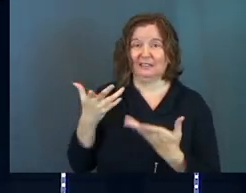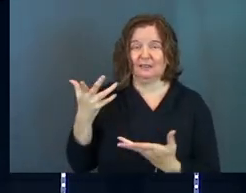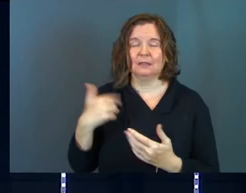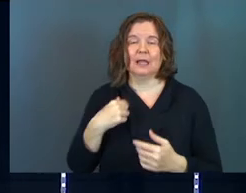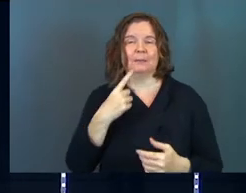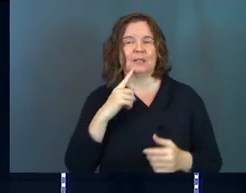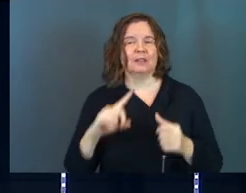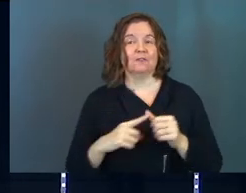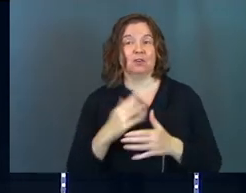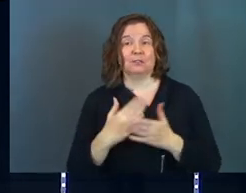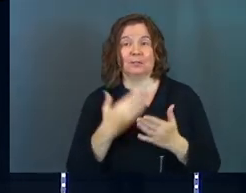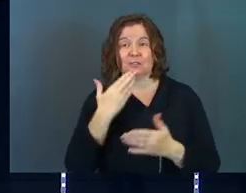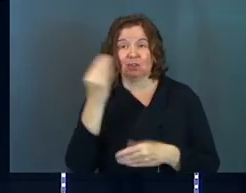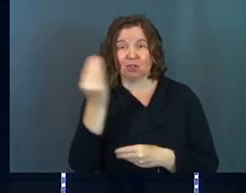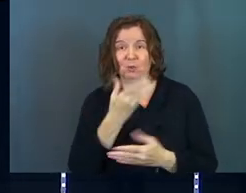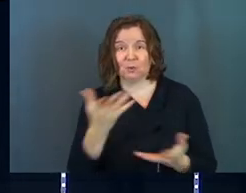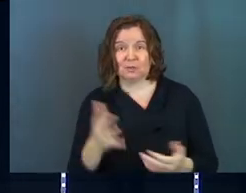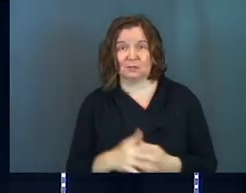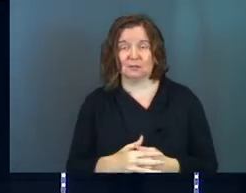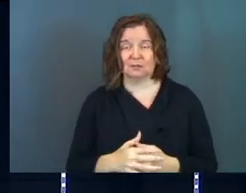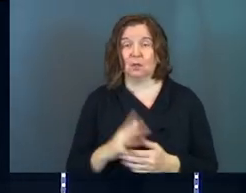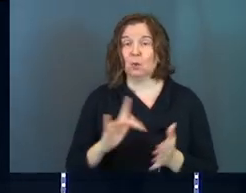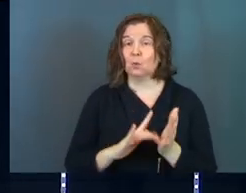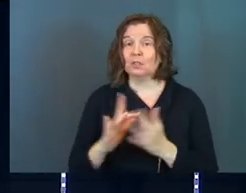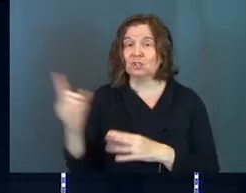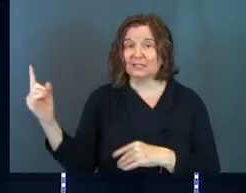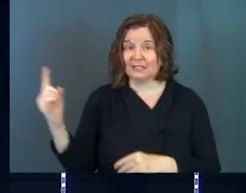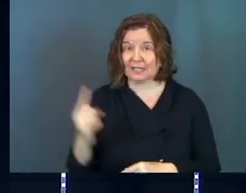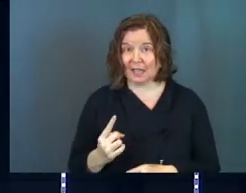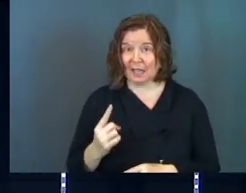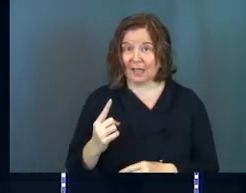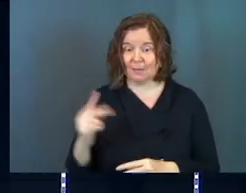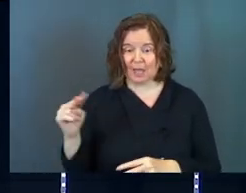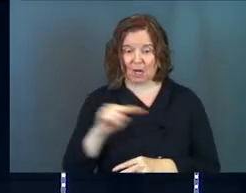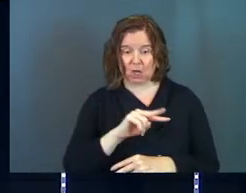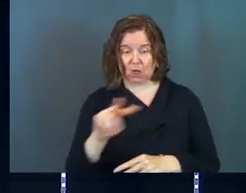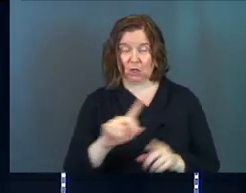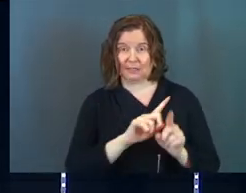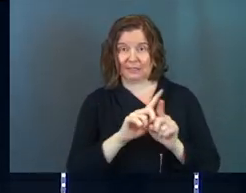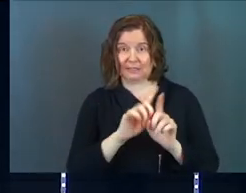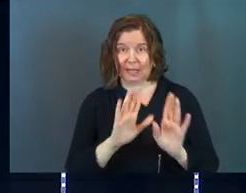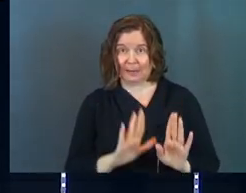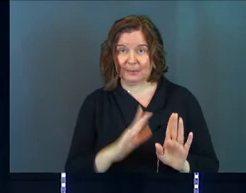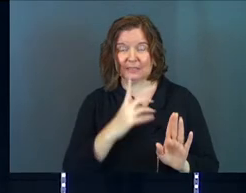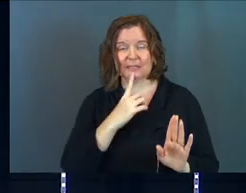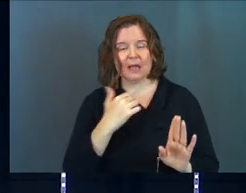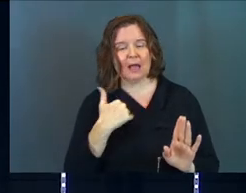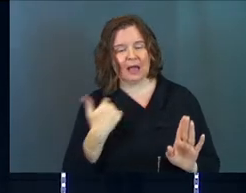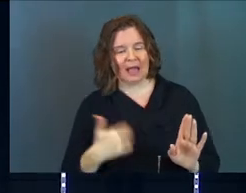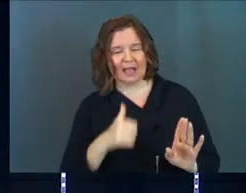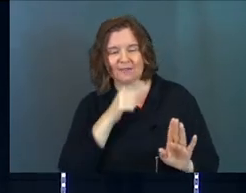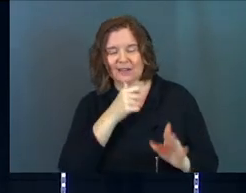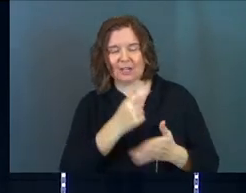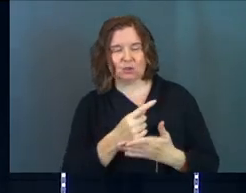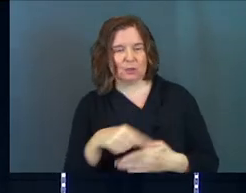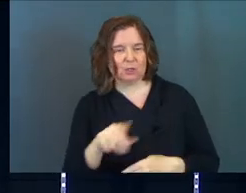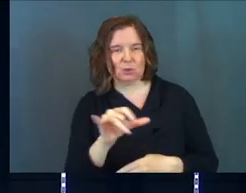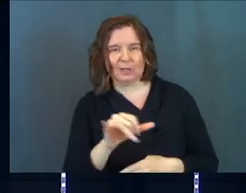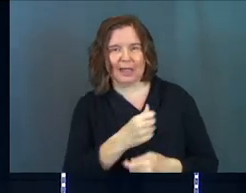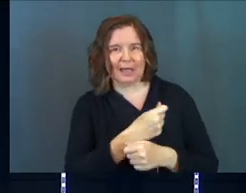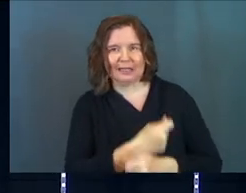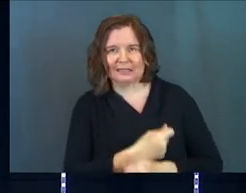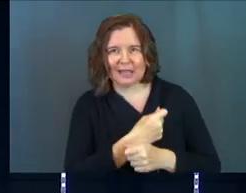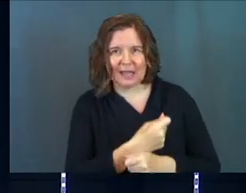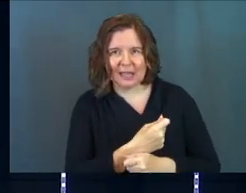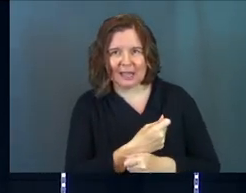Let me tell you the first piece of good news. When Jesus came and he looked at the disciples, he said, I have not treated you like